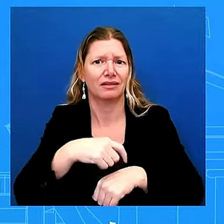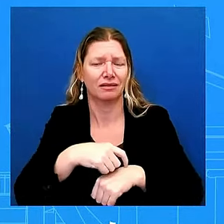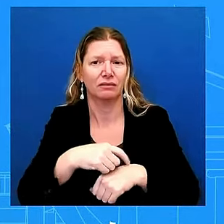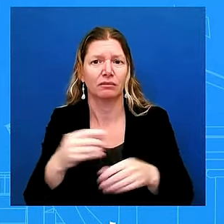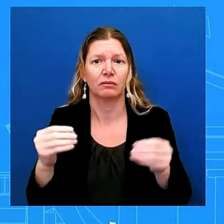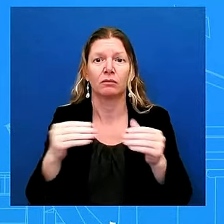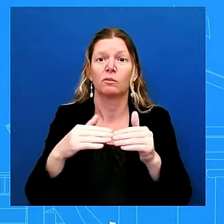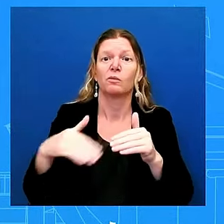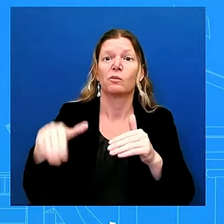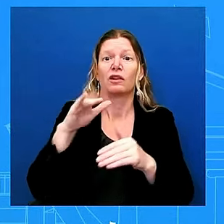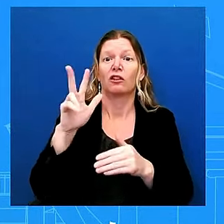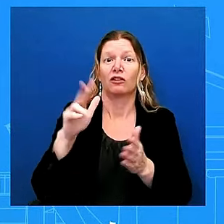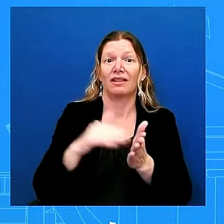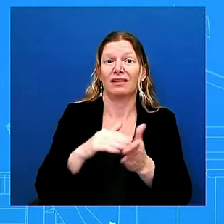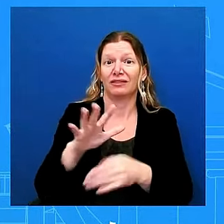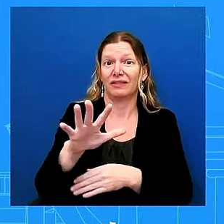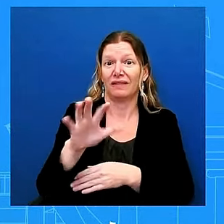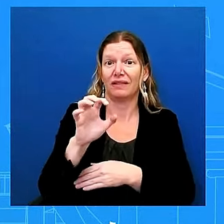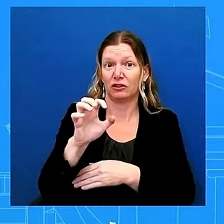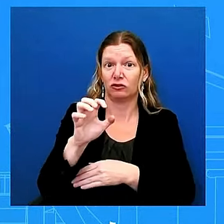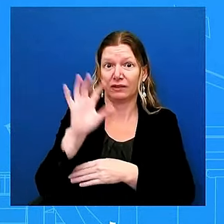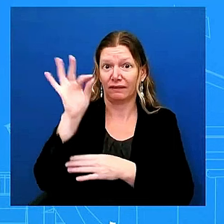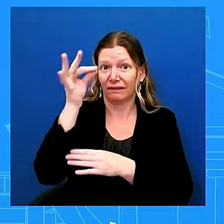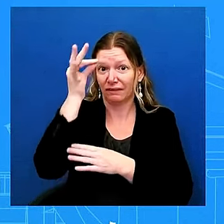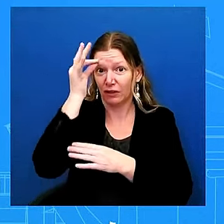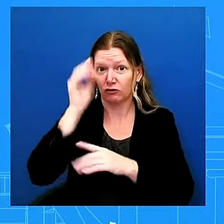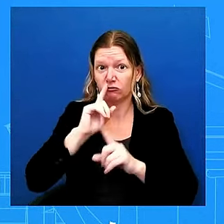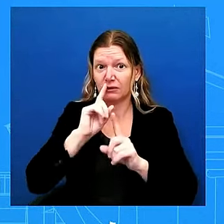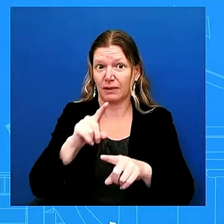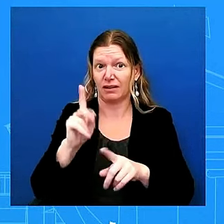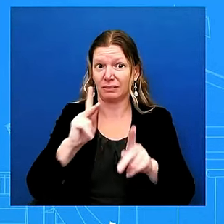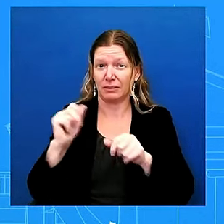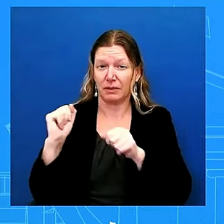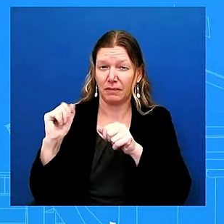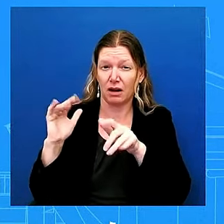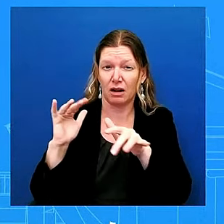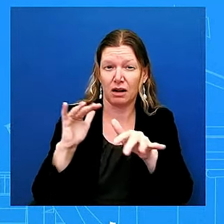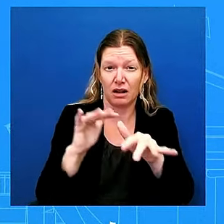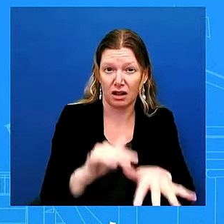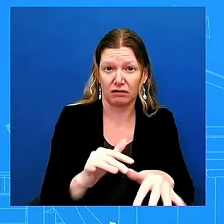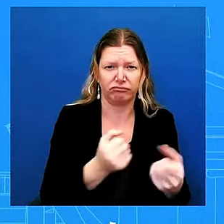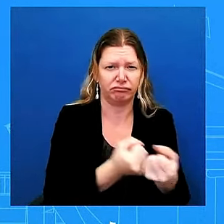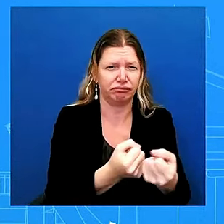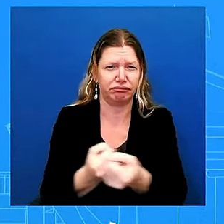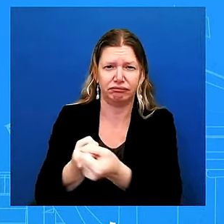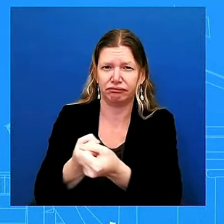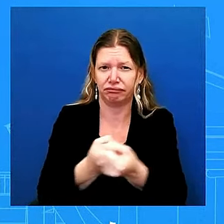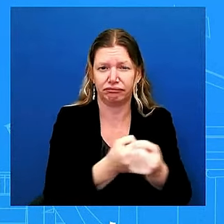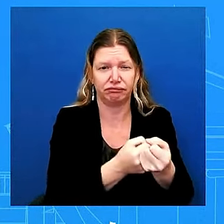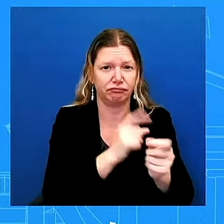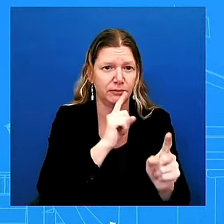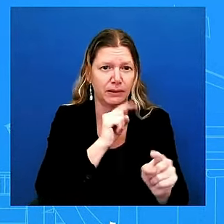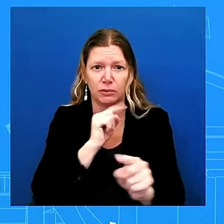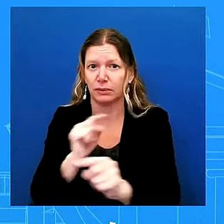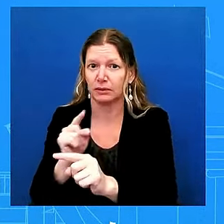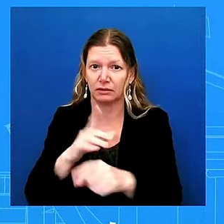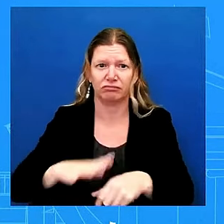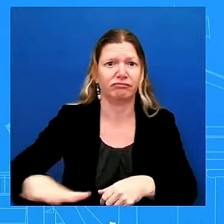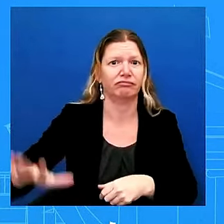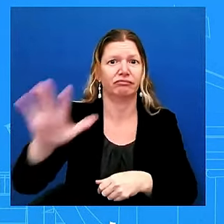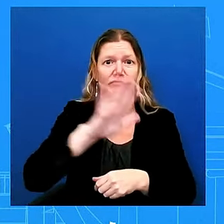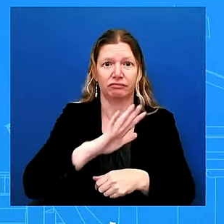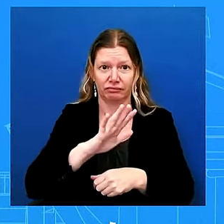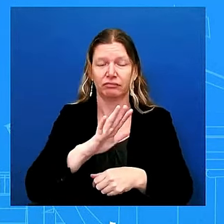and supporting response efforts across the region including more than 1 000 personnel from fema search and rescue